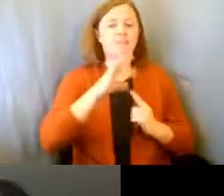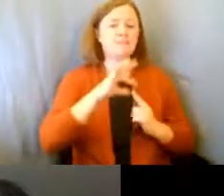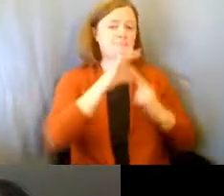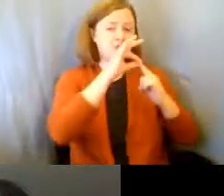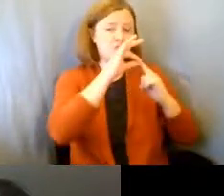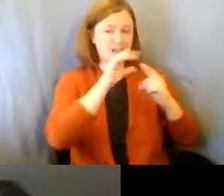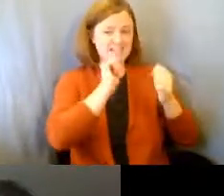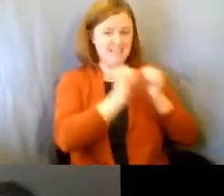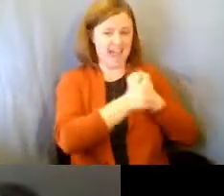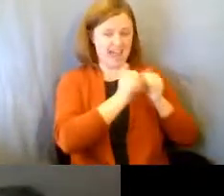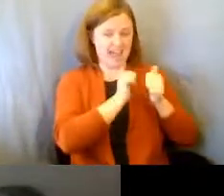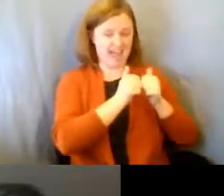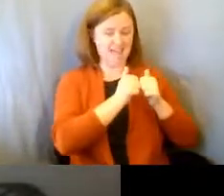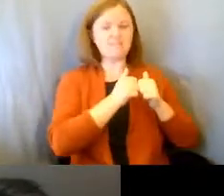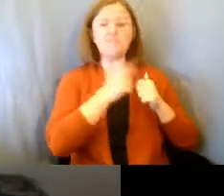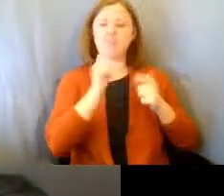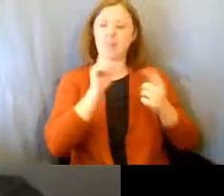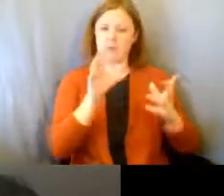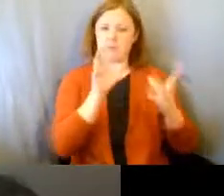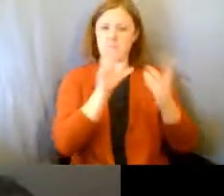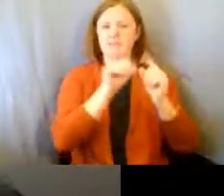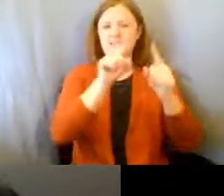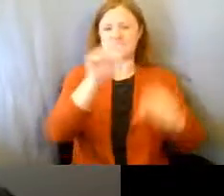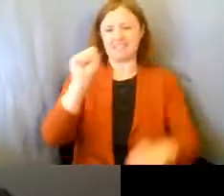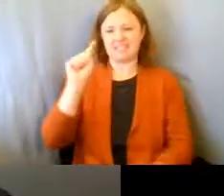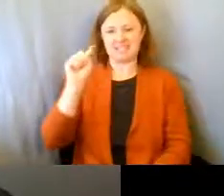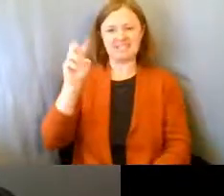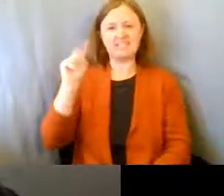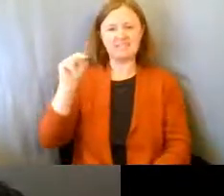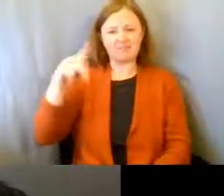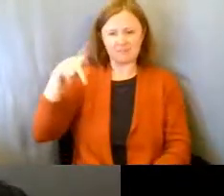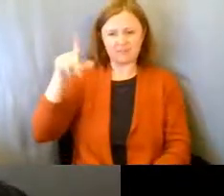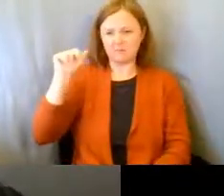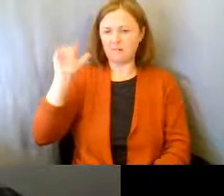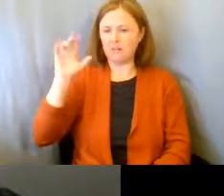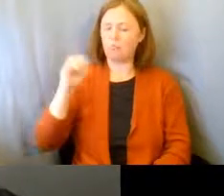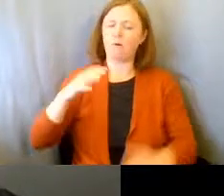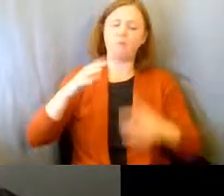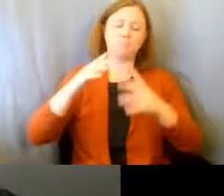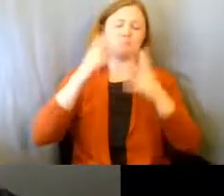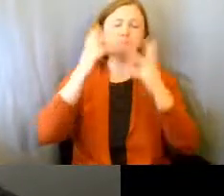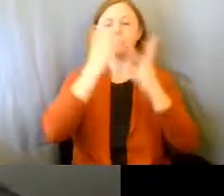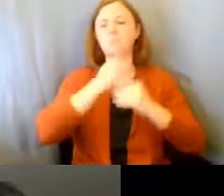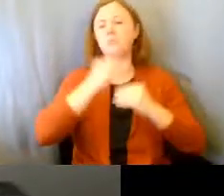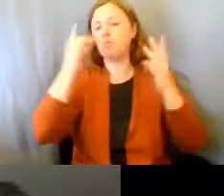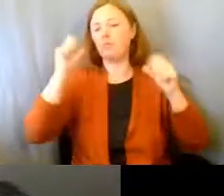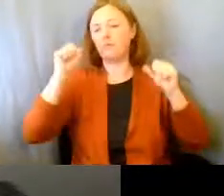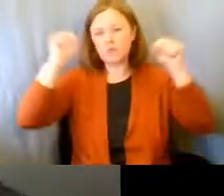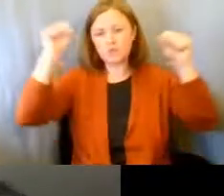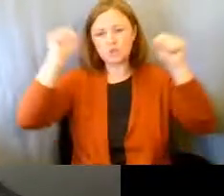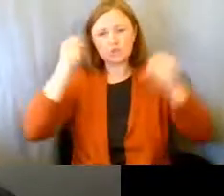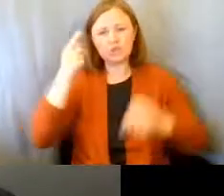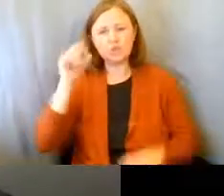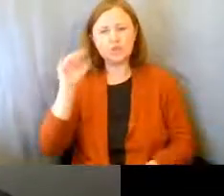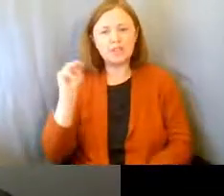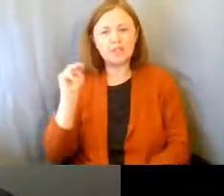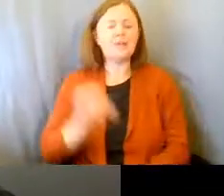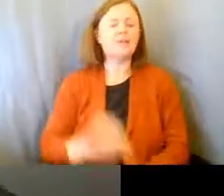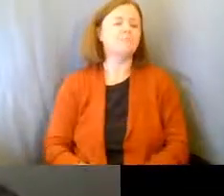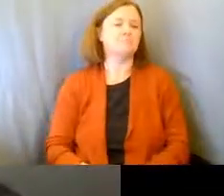actually was meeting at a Stevens Place as well. Stevens Place has a beautiful gym. And